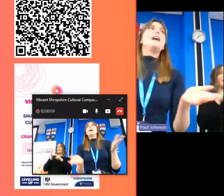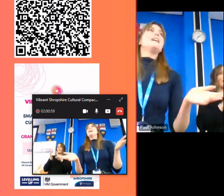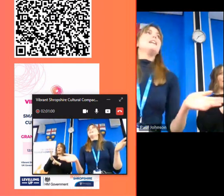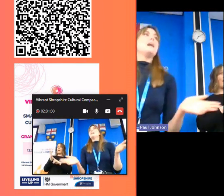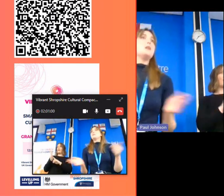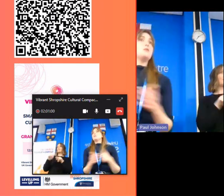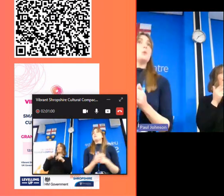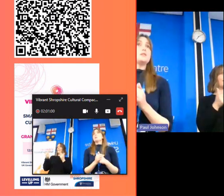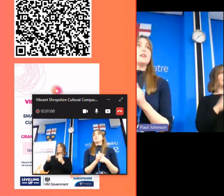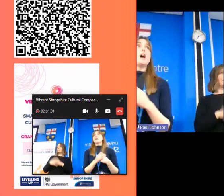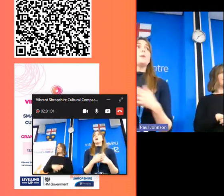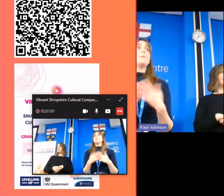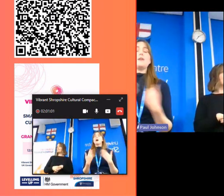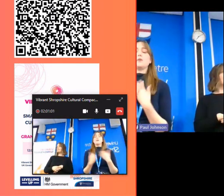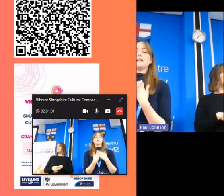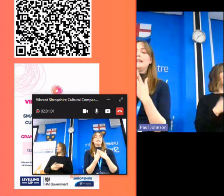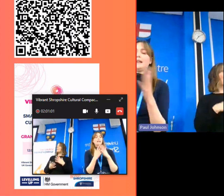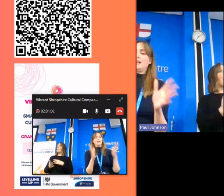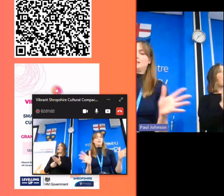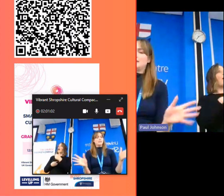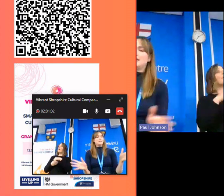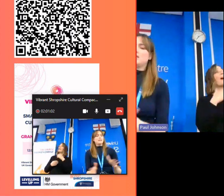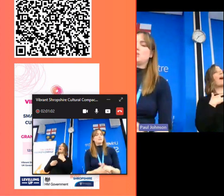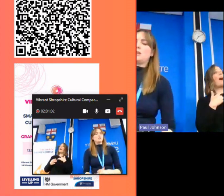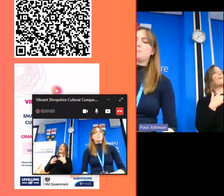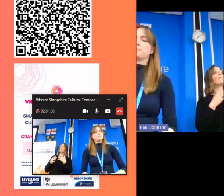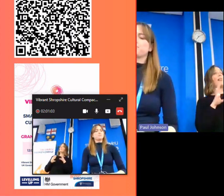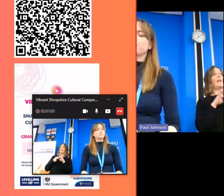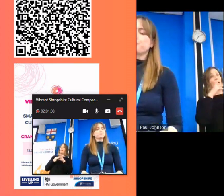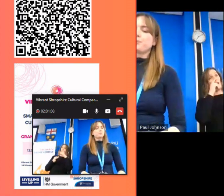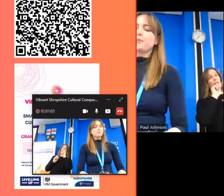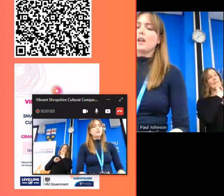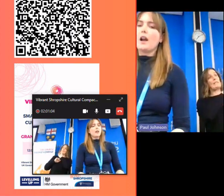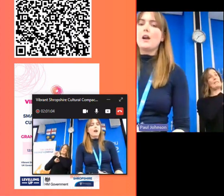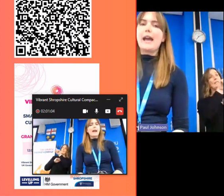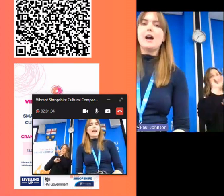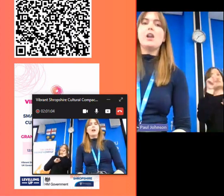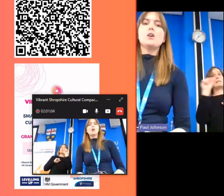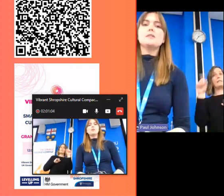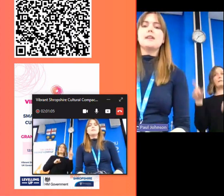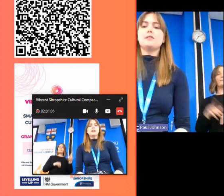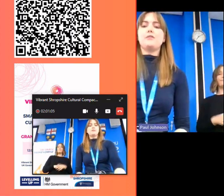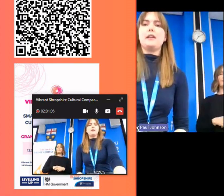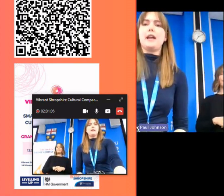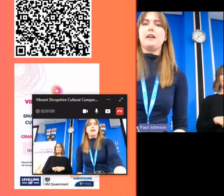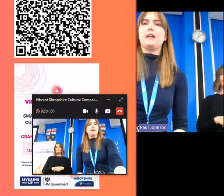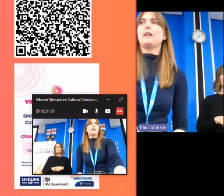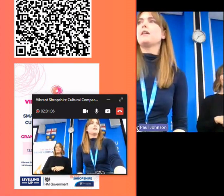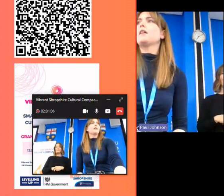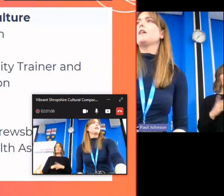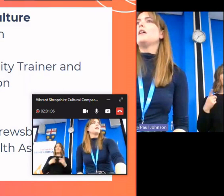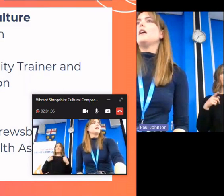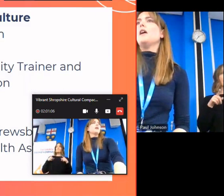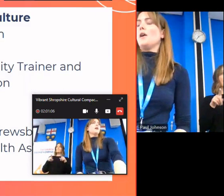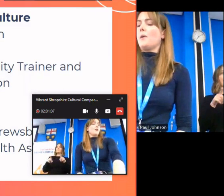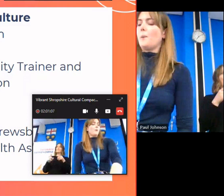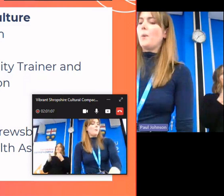let me know if you want to come i've got the link and i can send it to you okay alongside the funding